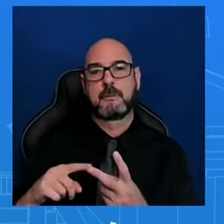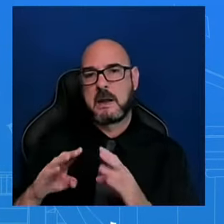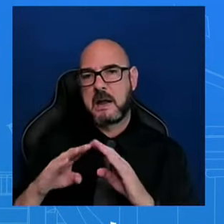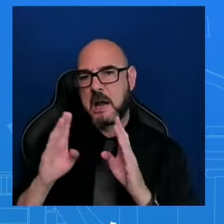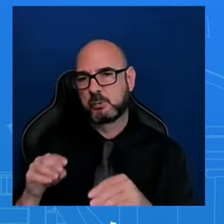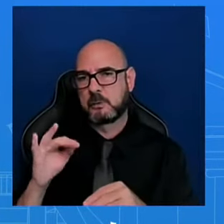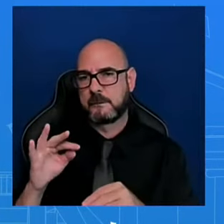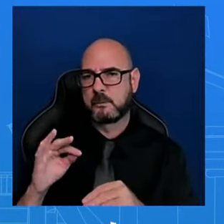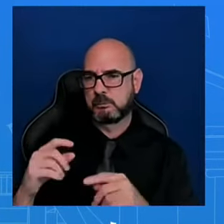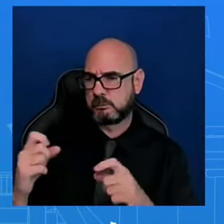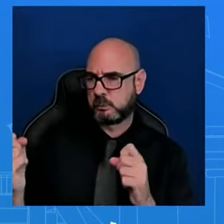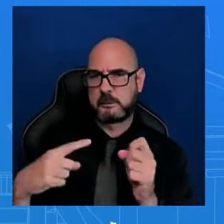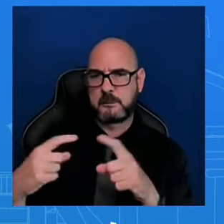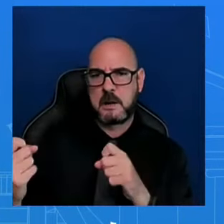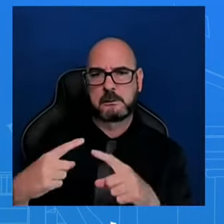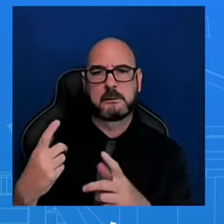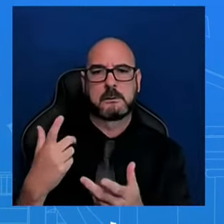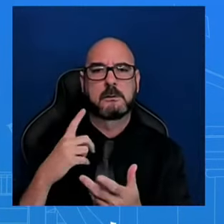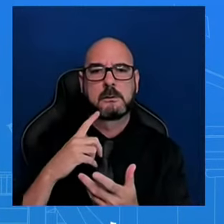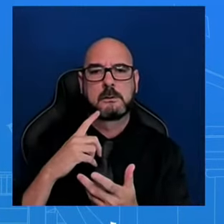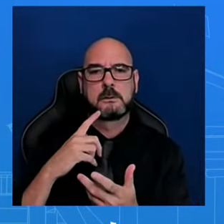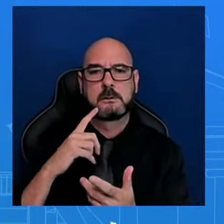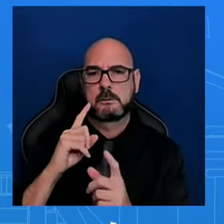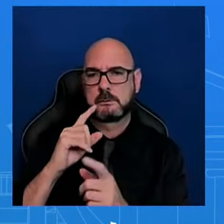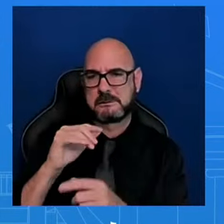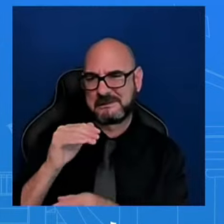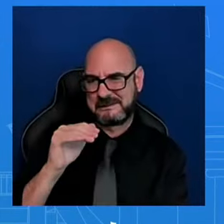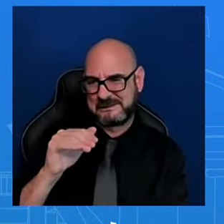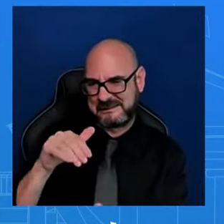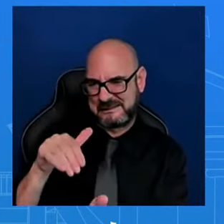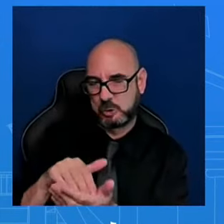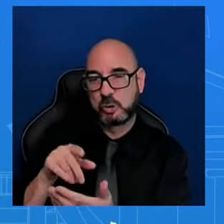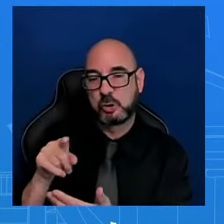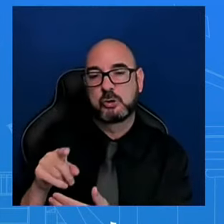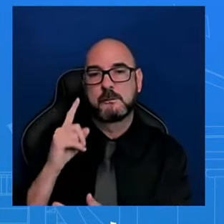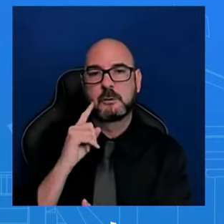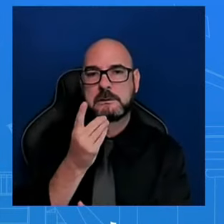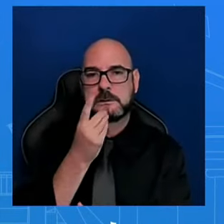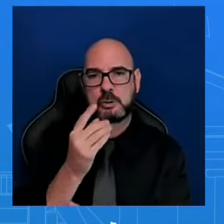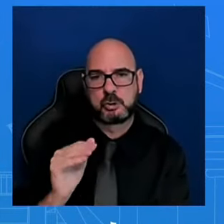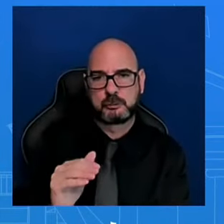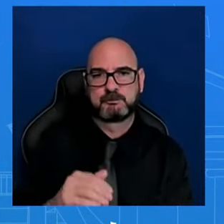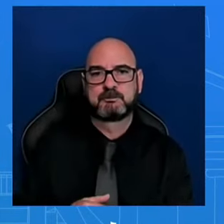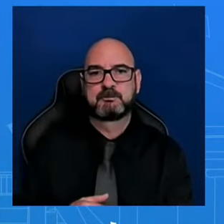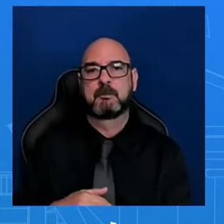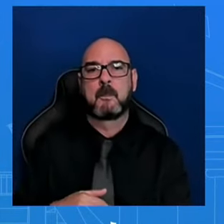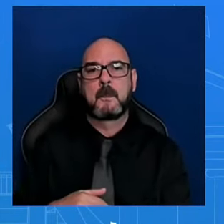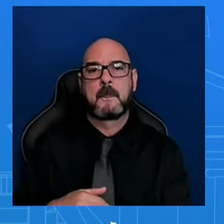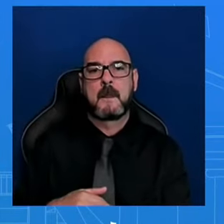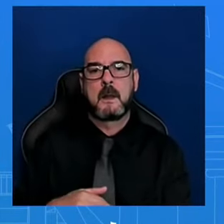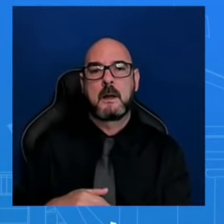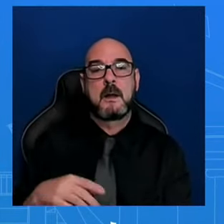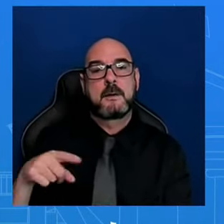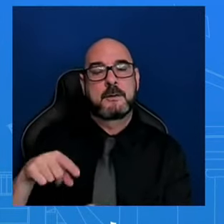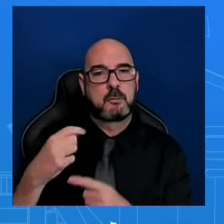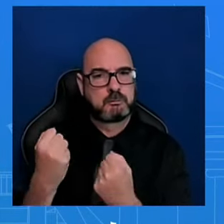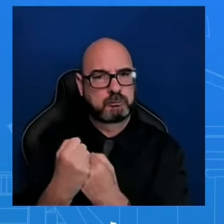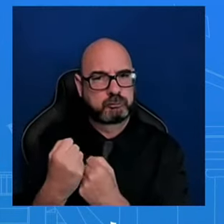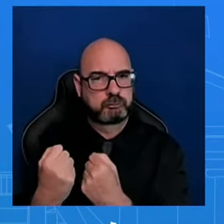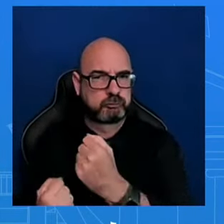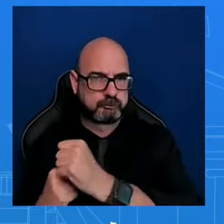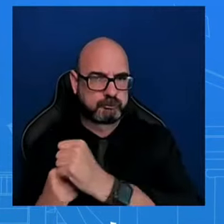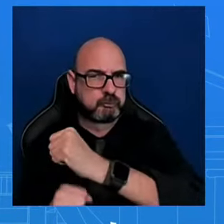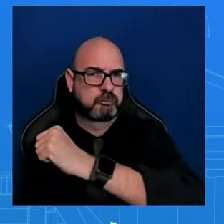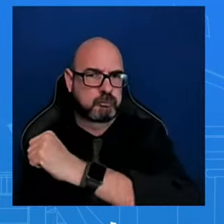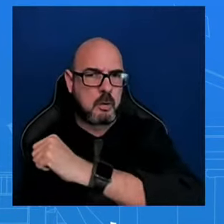him for a second. A free press is a pillar of any free society. And while we may not always agree with